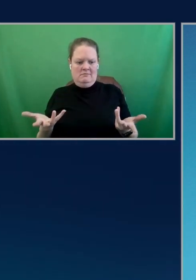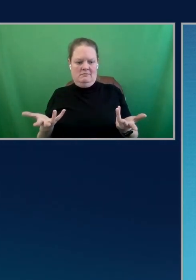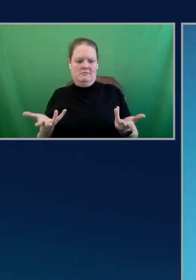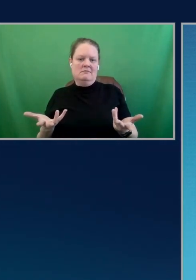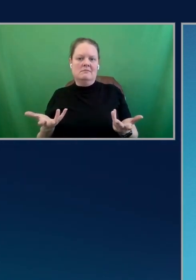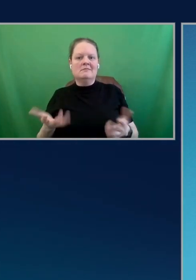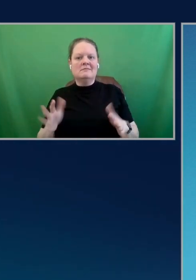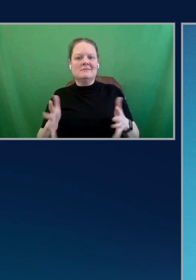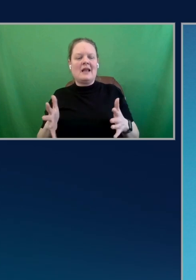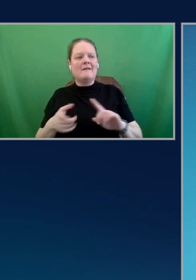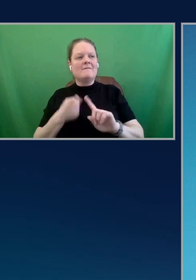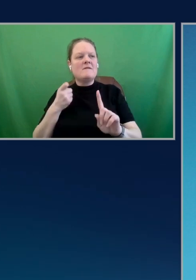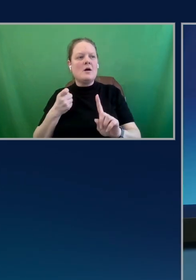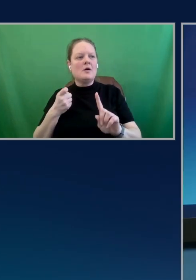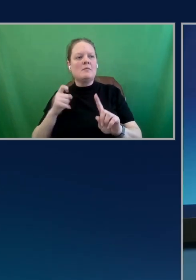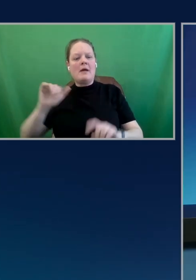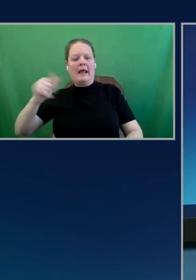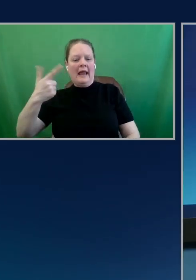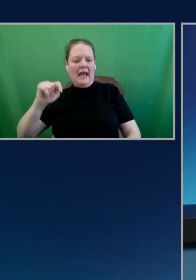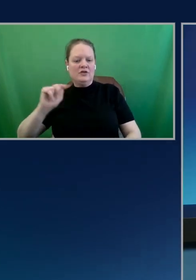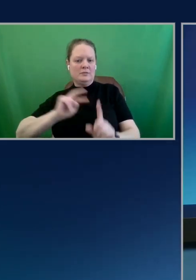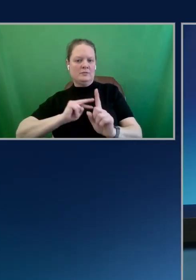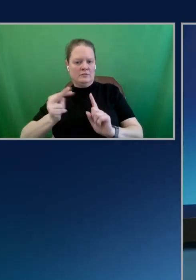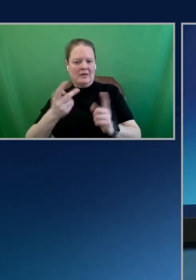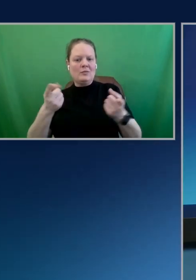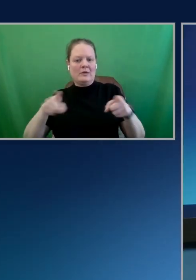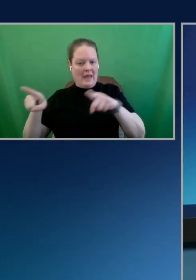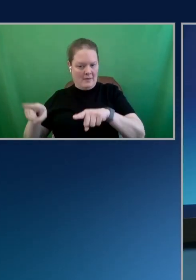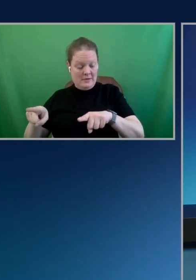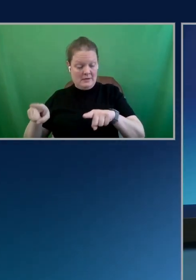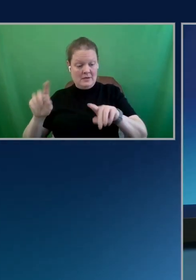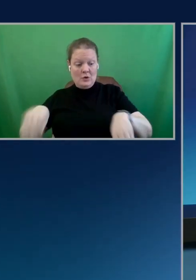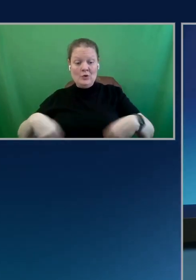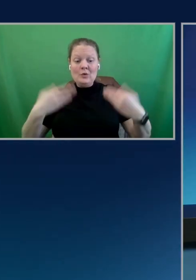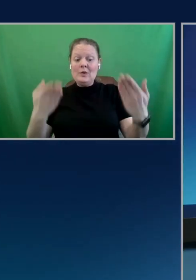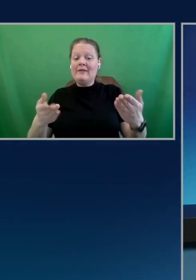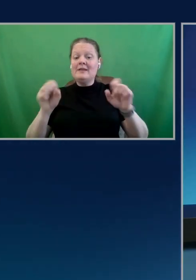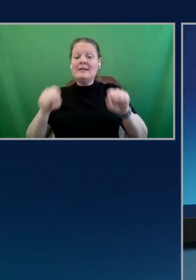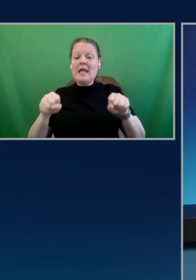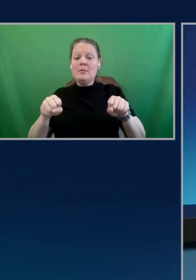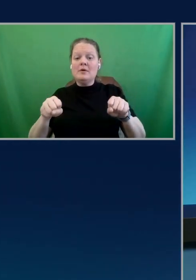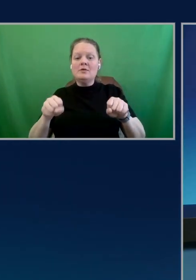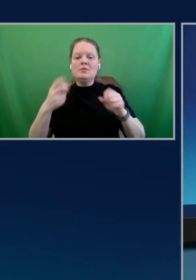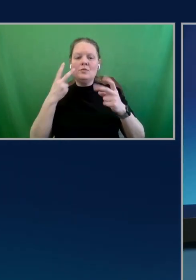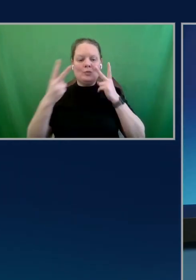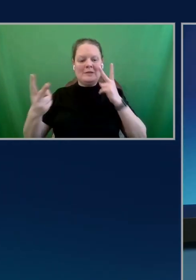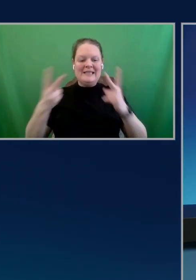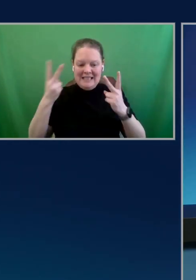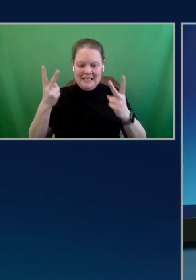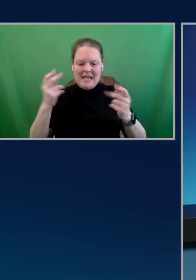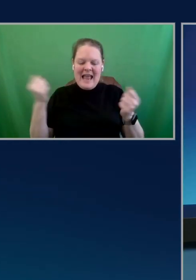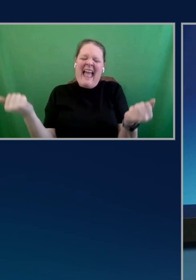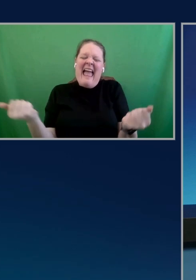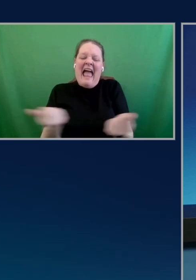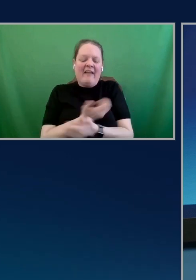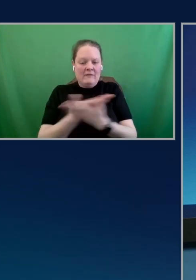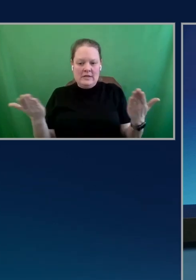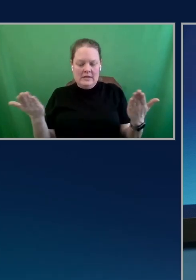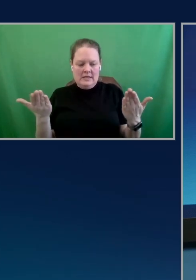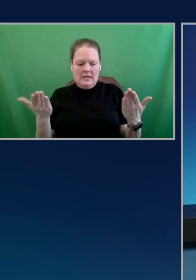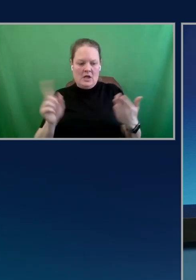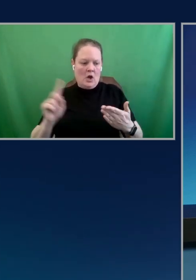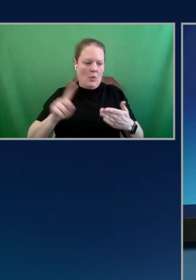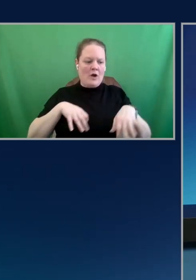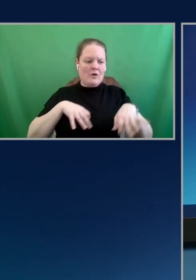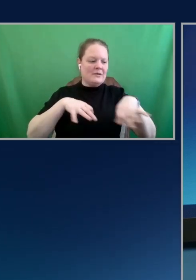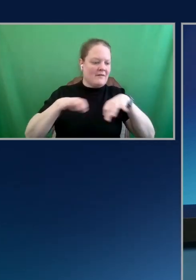from an agent standpoint, what's happening here. Exactly. You're giving it the capabilities to be able to see everything, where it's defined, how it's